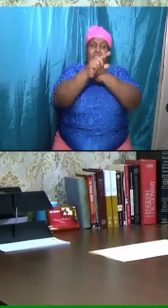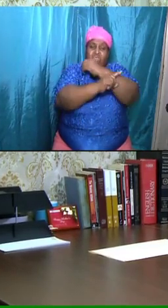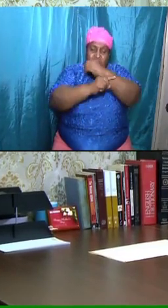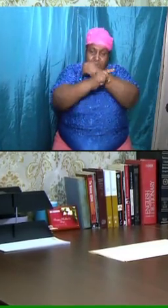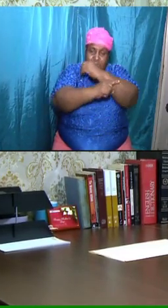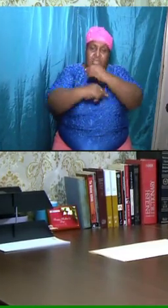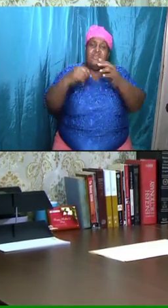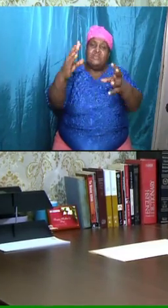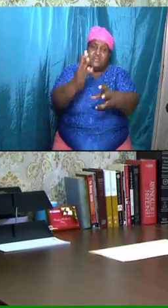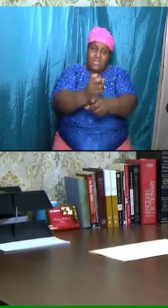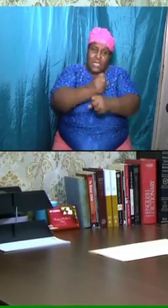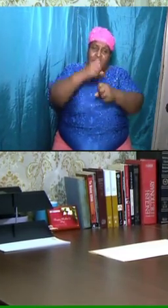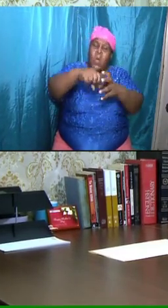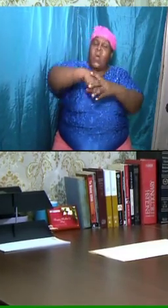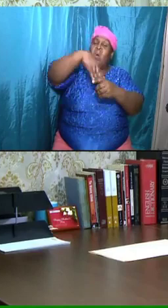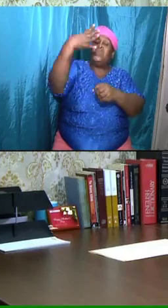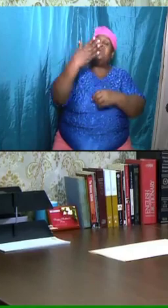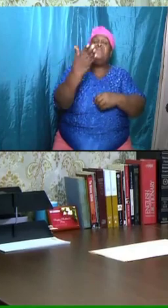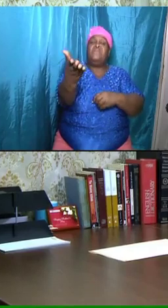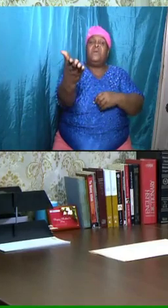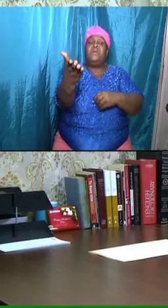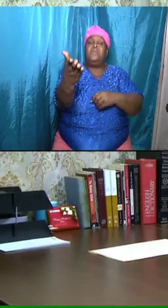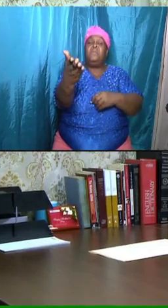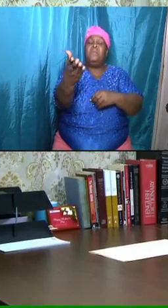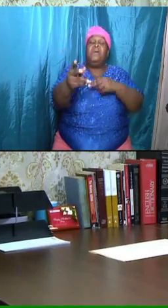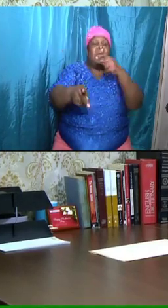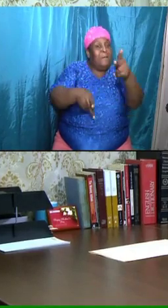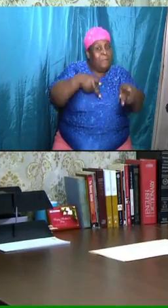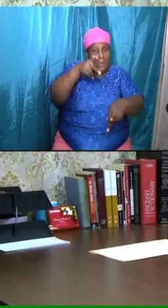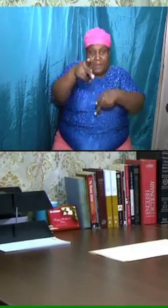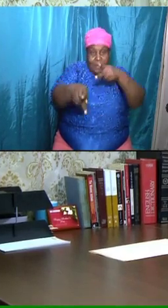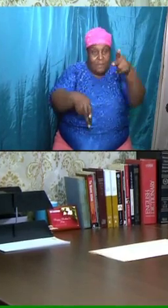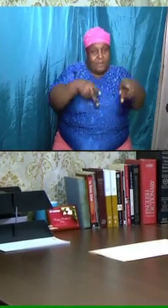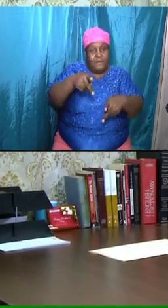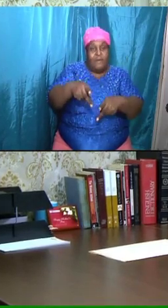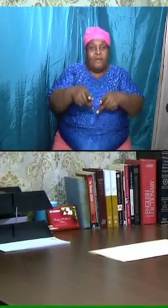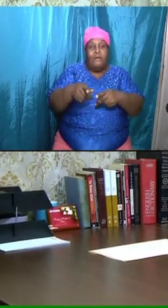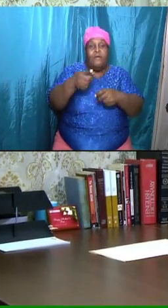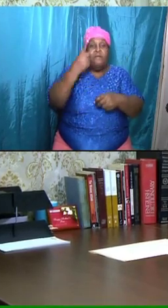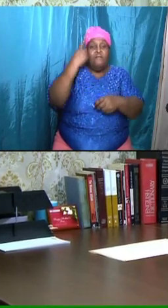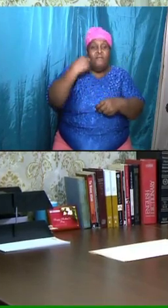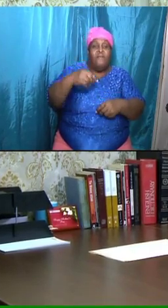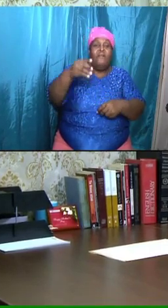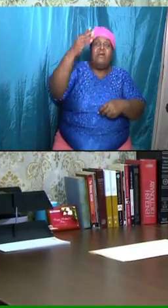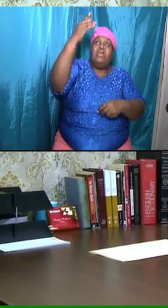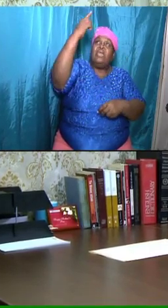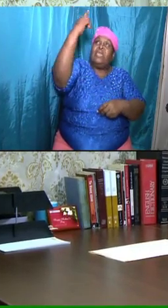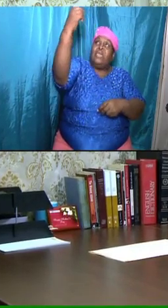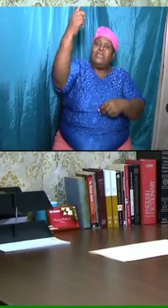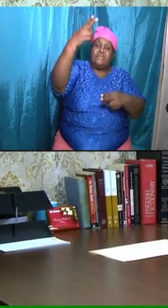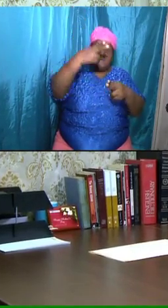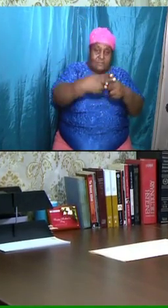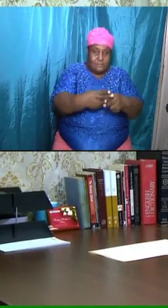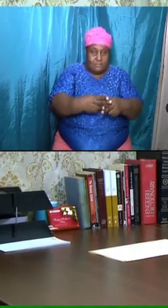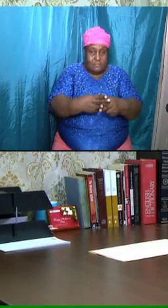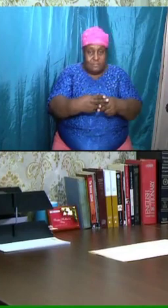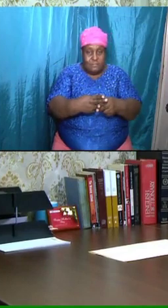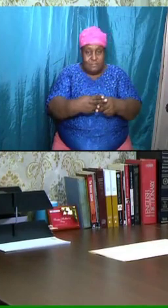take out of them a people for his name.